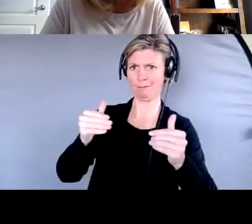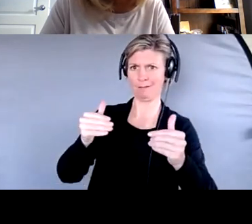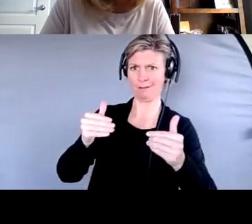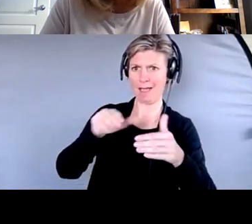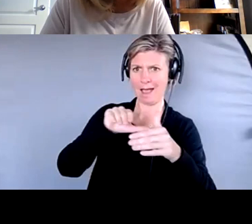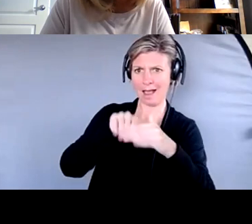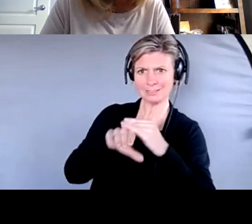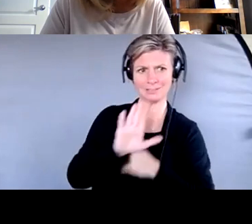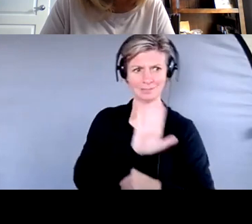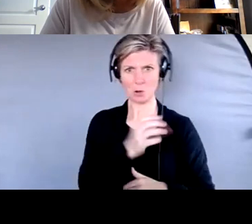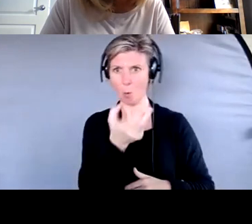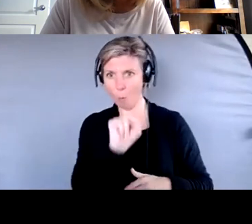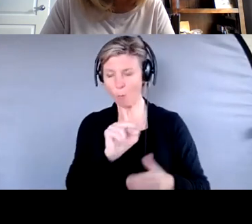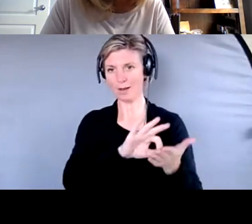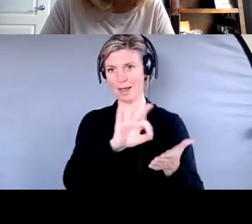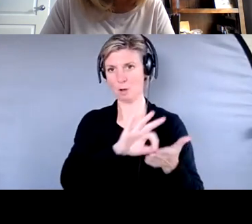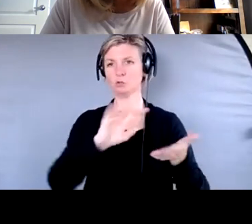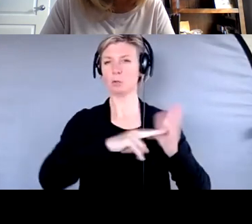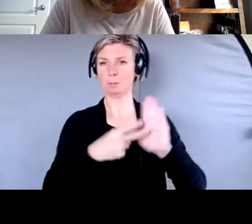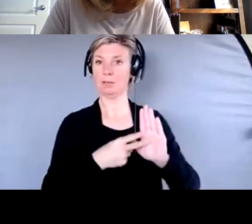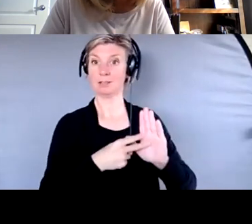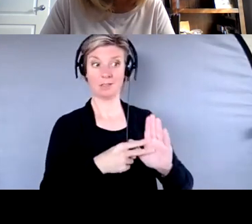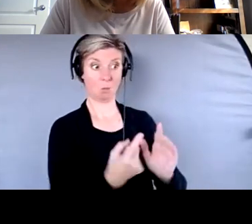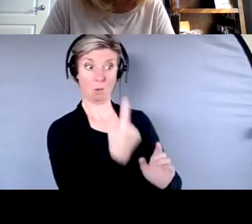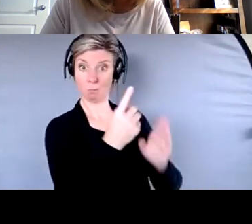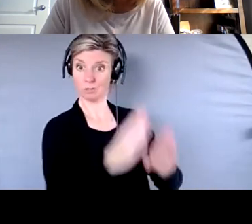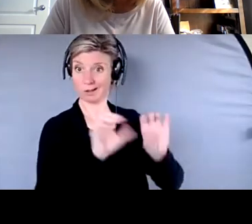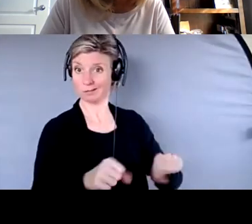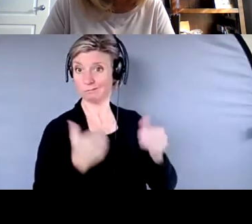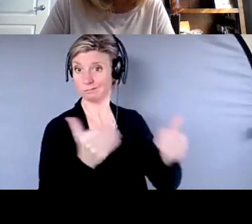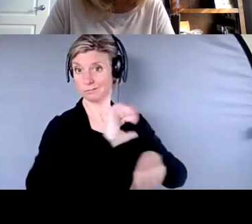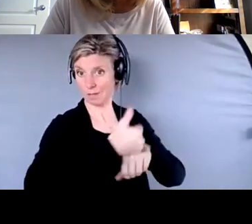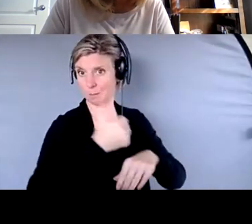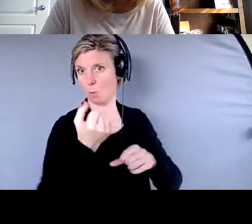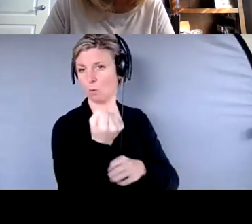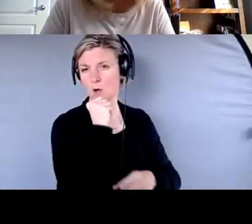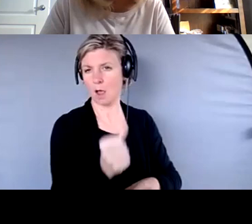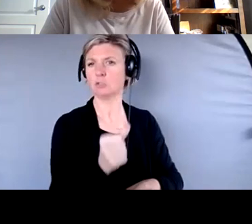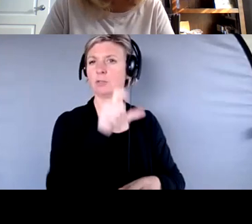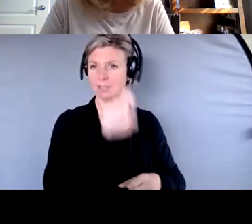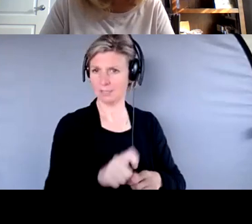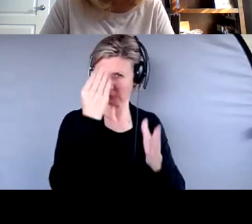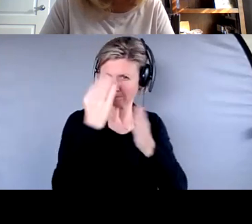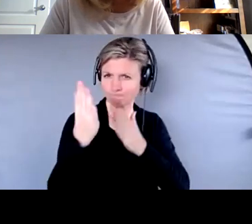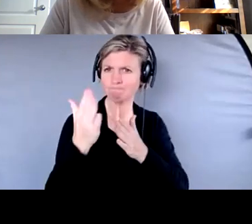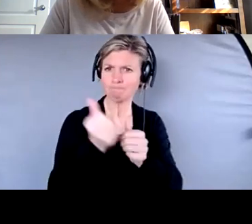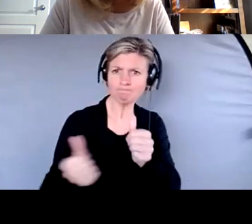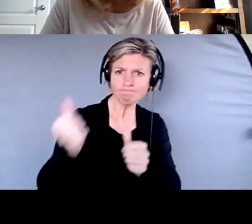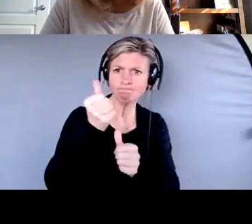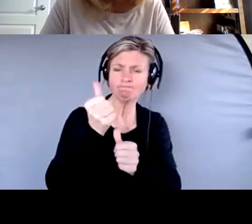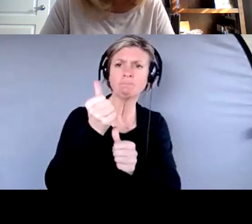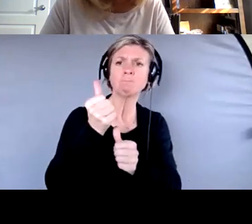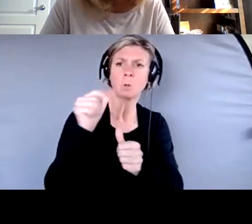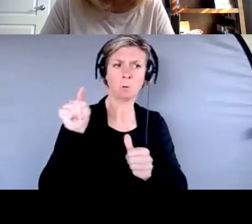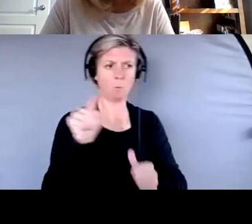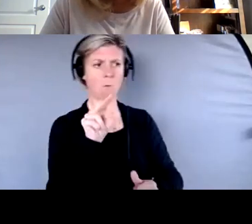the requirement for the firm to have reasonable belief does is to require them to have escalation processes. So, you know, any decision to